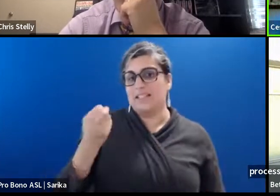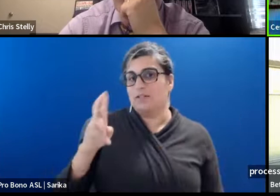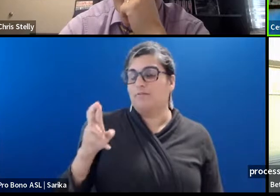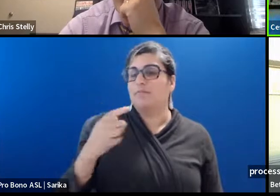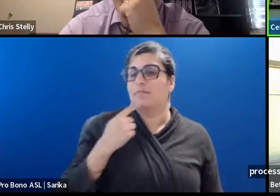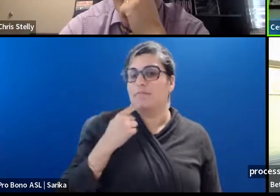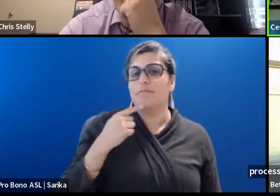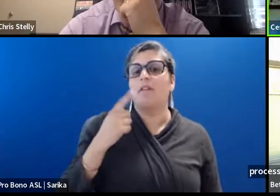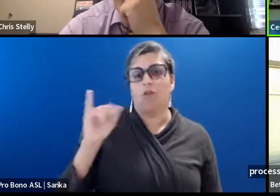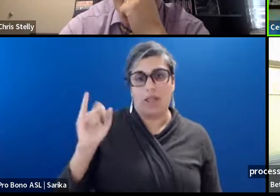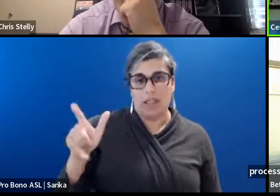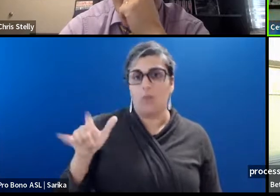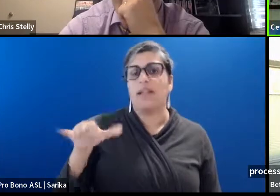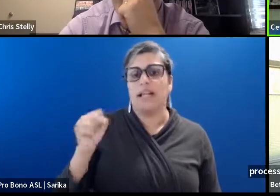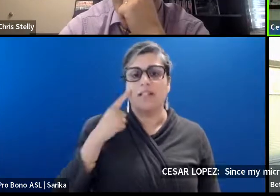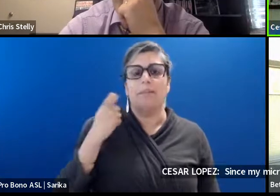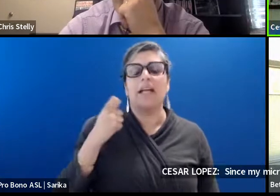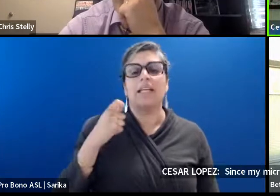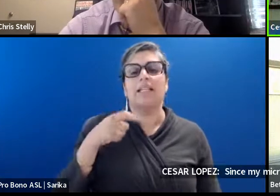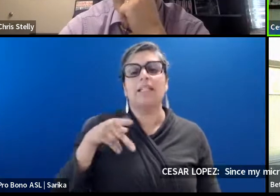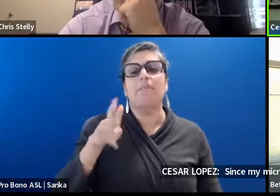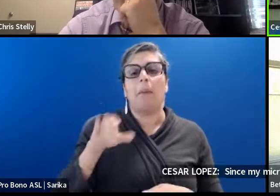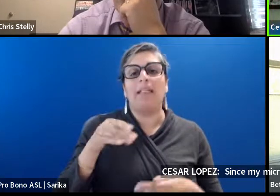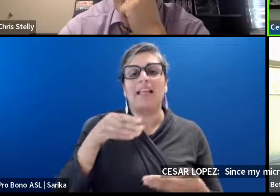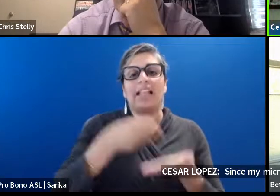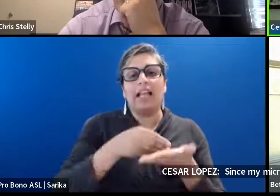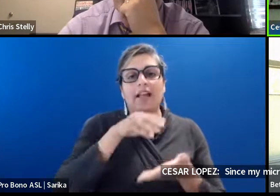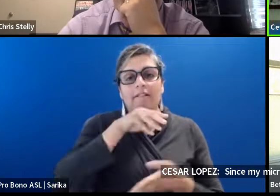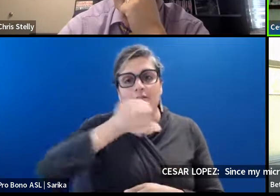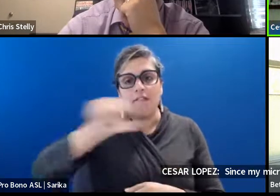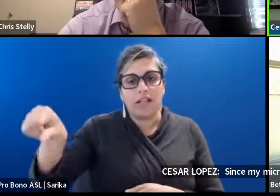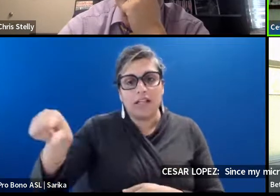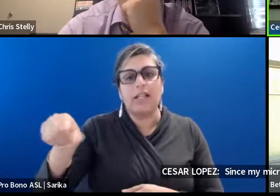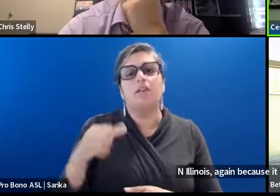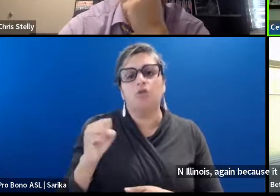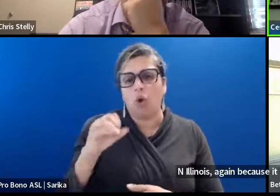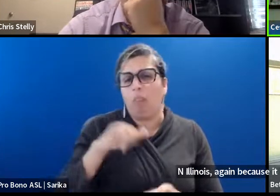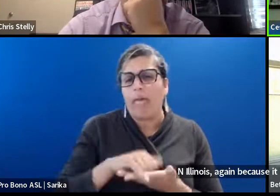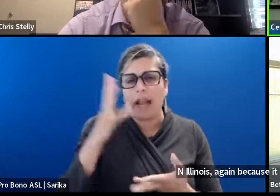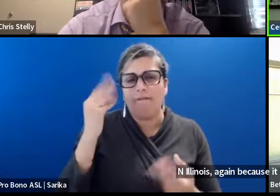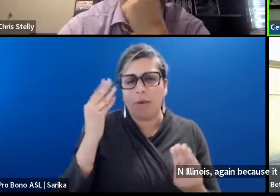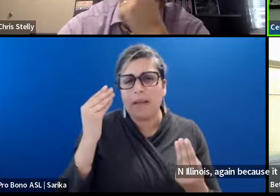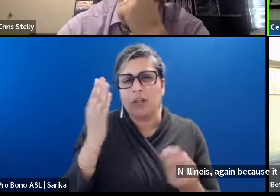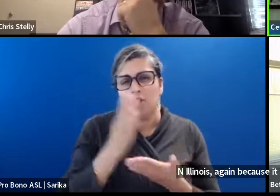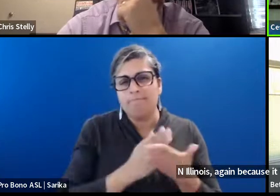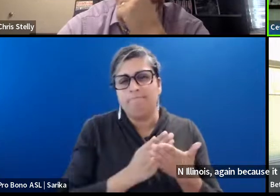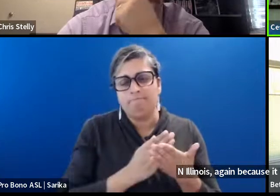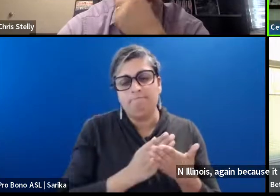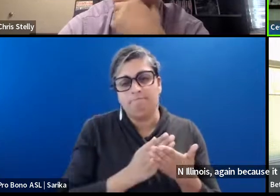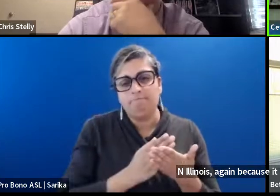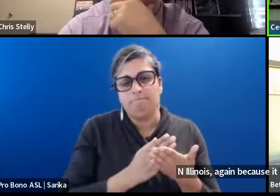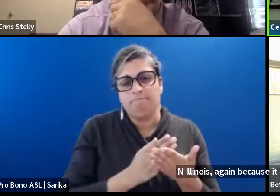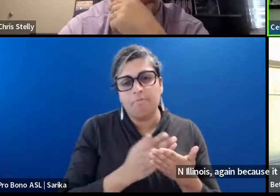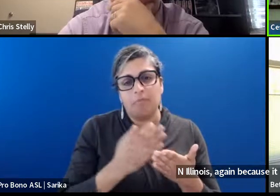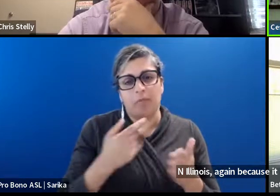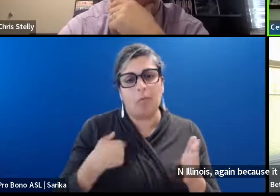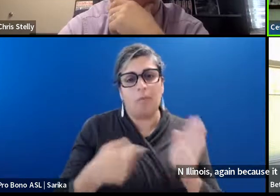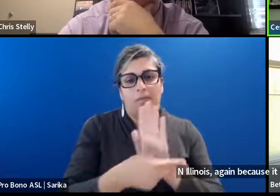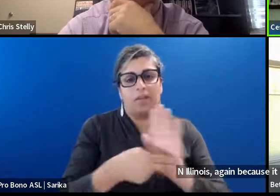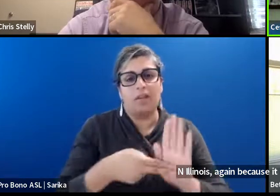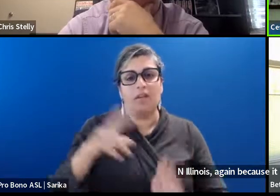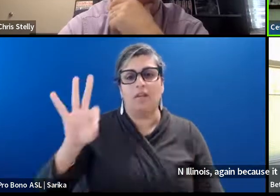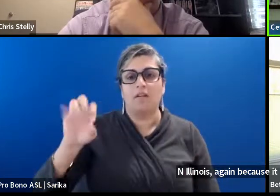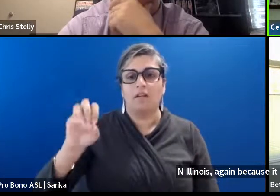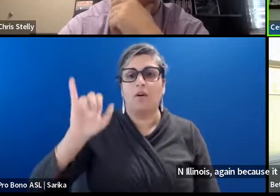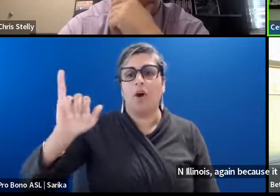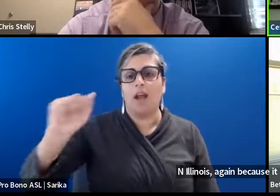you know, again, because it is a publicly funded program, some of that information is, is, uh, subject to what we call FOIA or Freedom